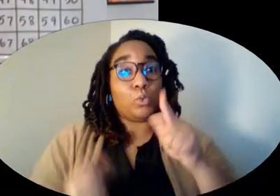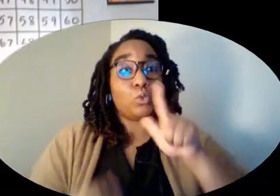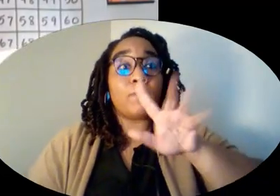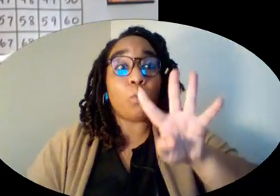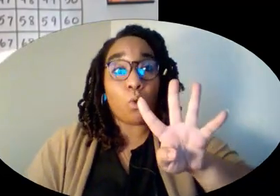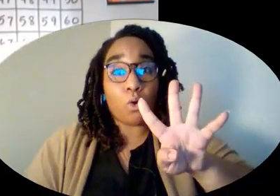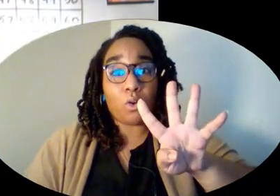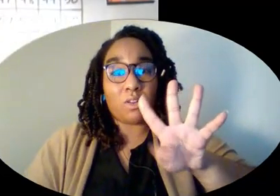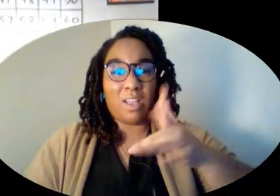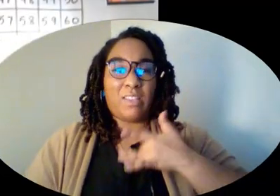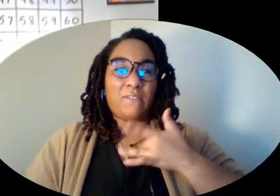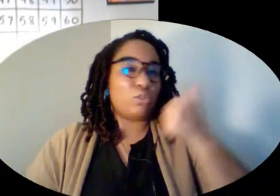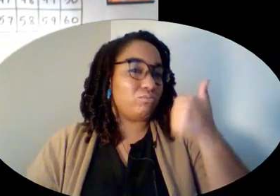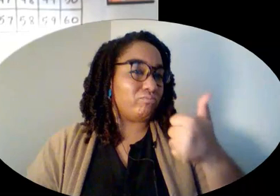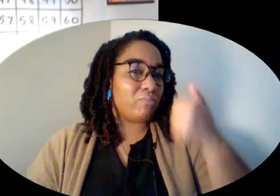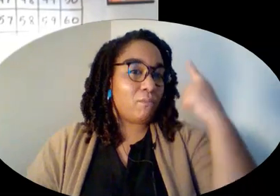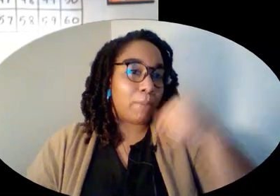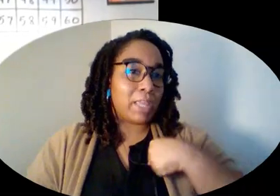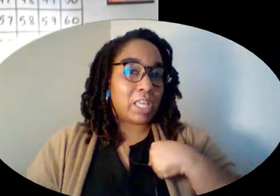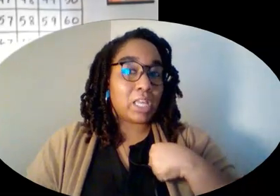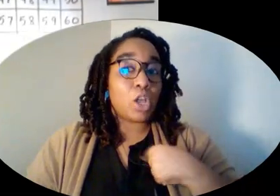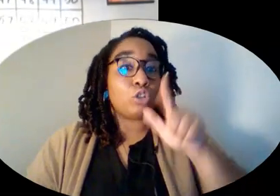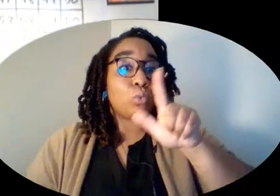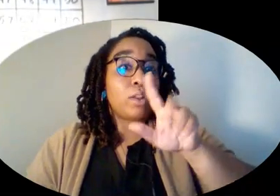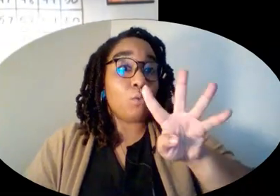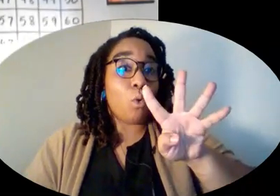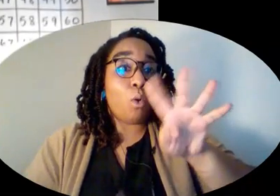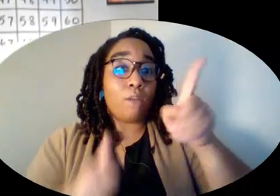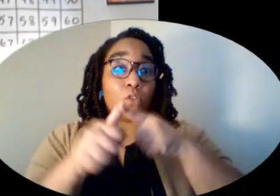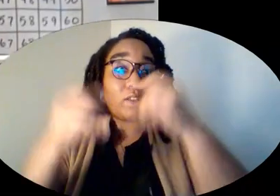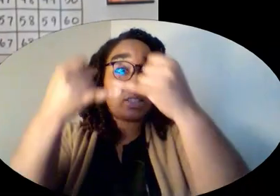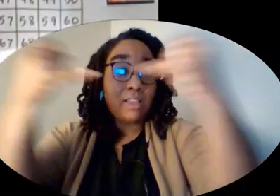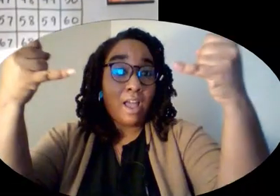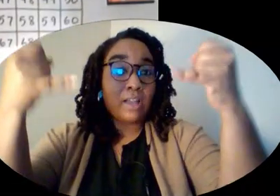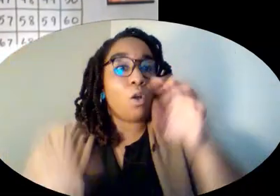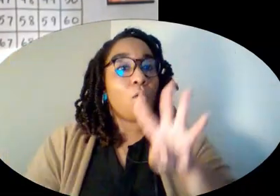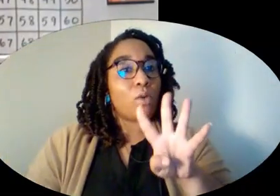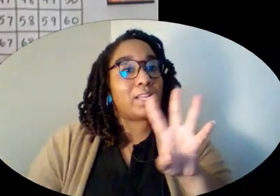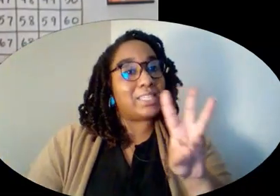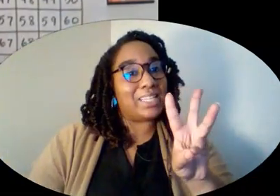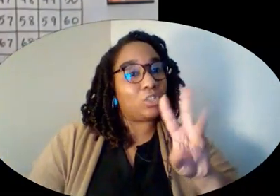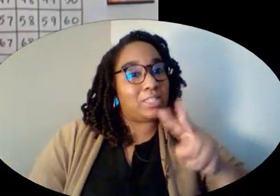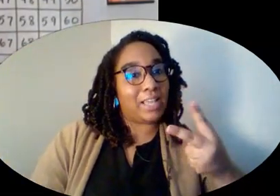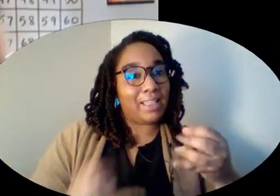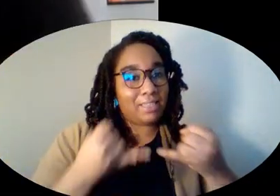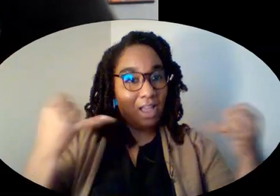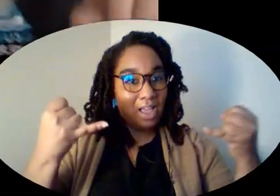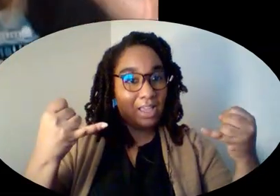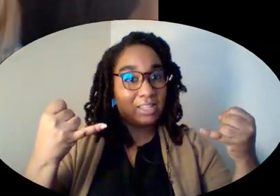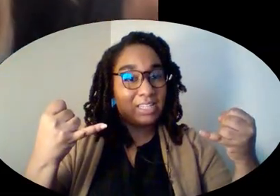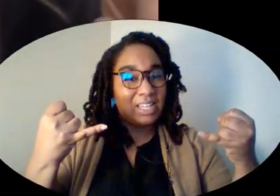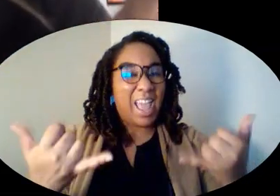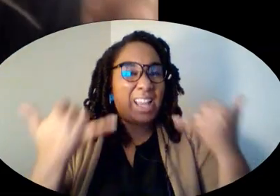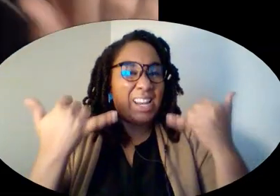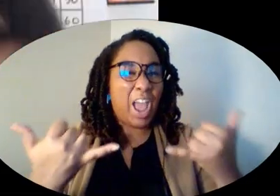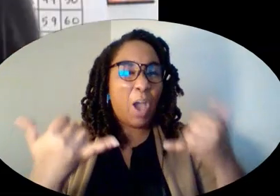because that feels good to me. 24 on the first line and 46 on the second line. And then I have